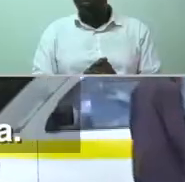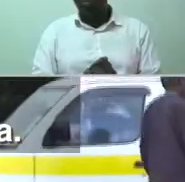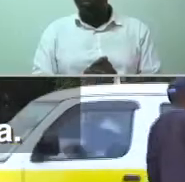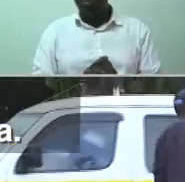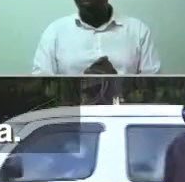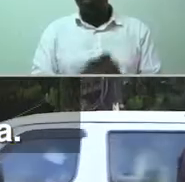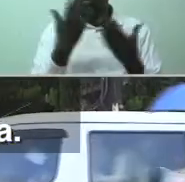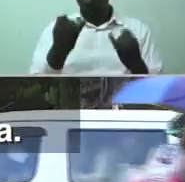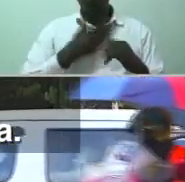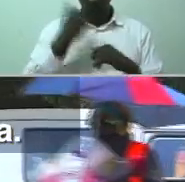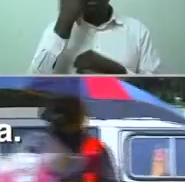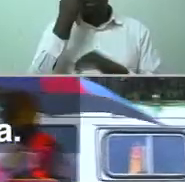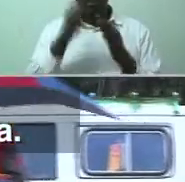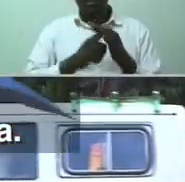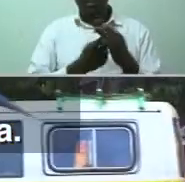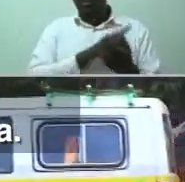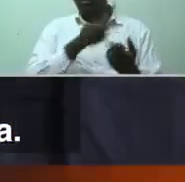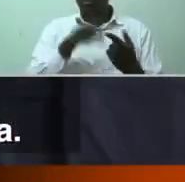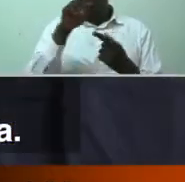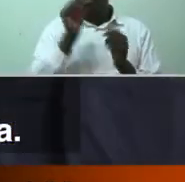I have